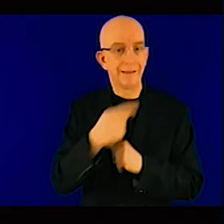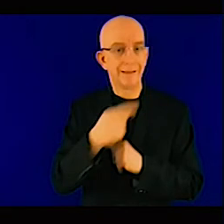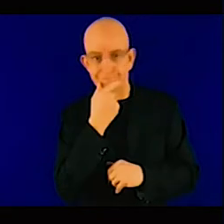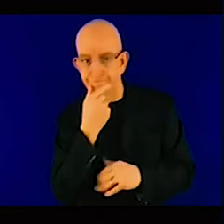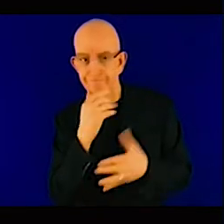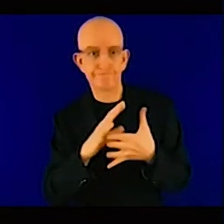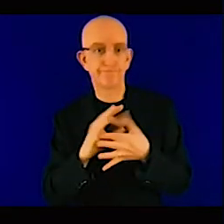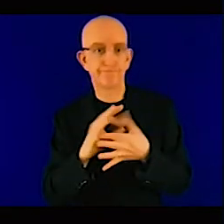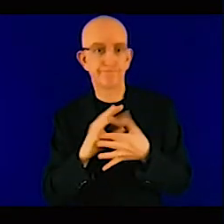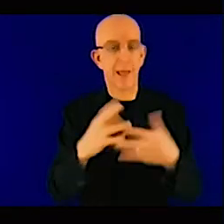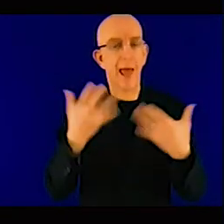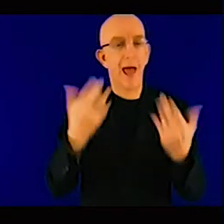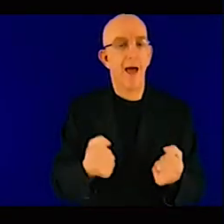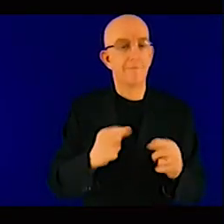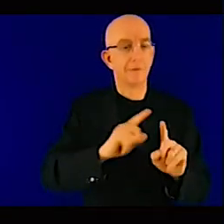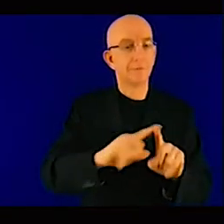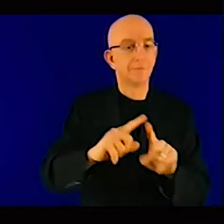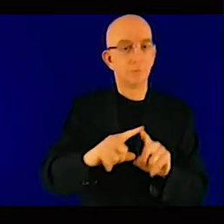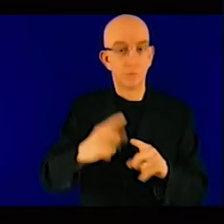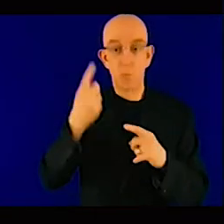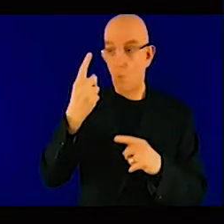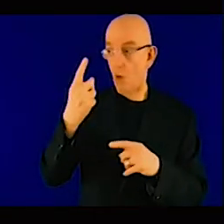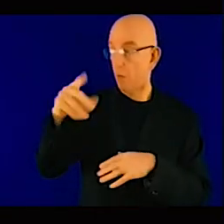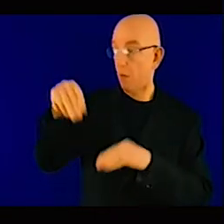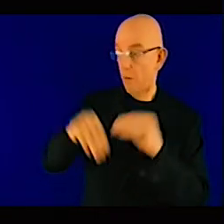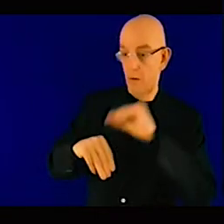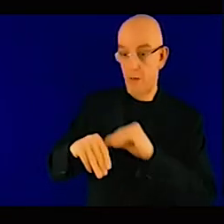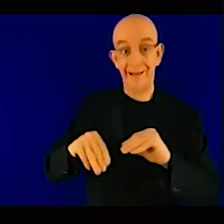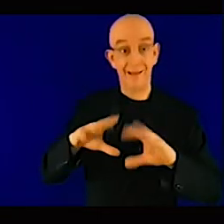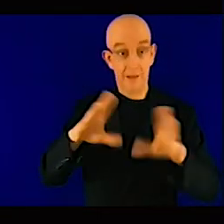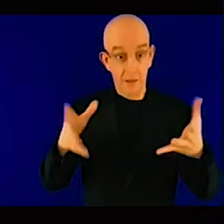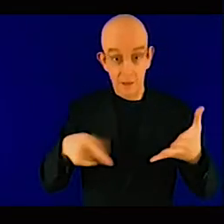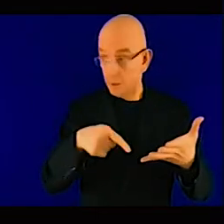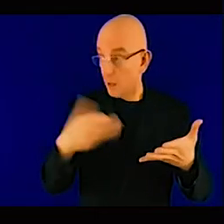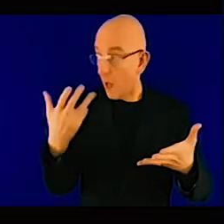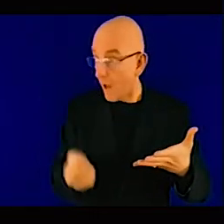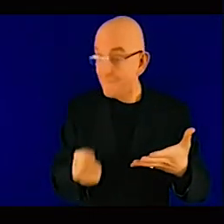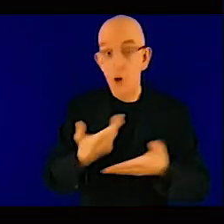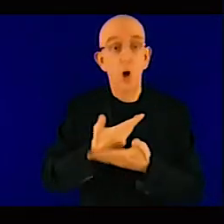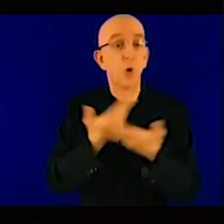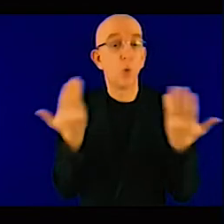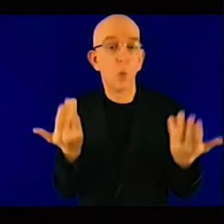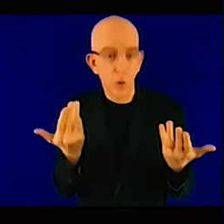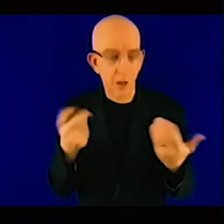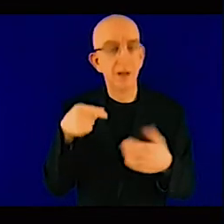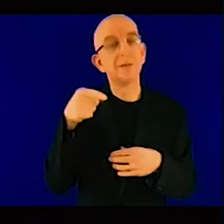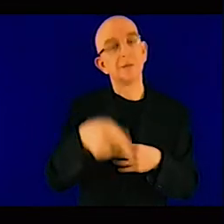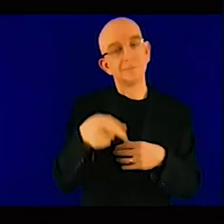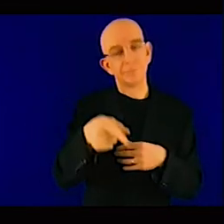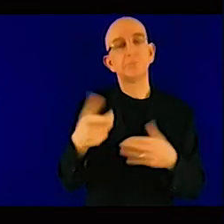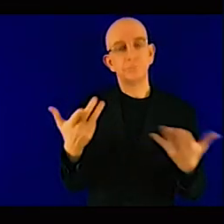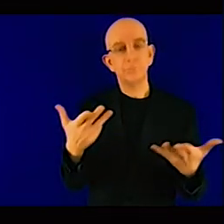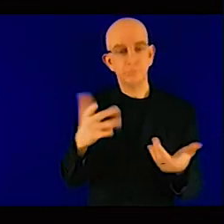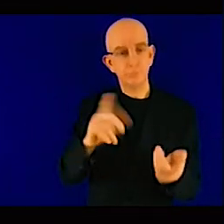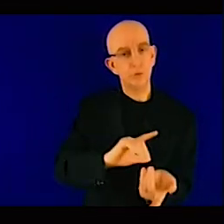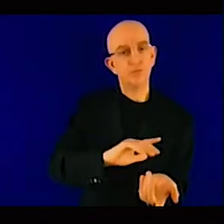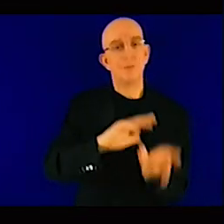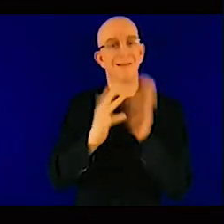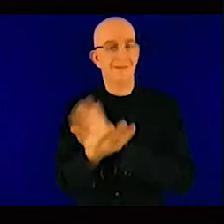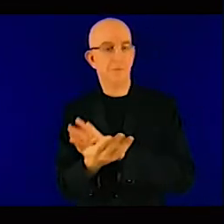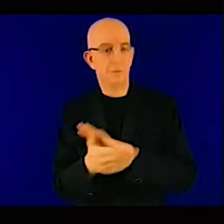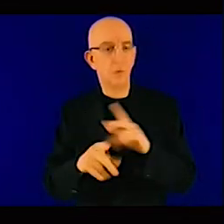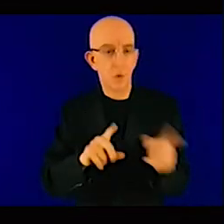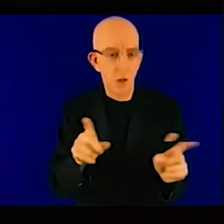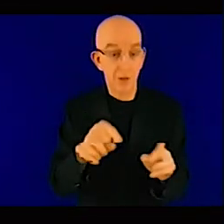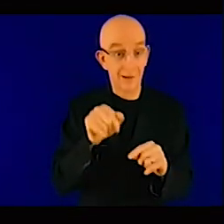start from crash and going directly to the renewable energy infrastructure because we are lacking infrastructure. However,